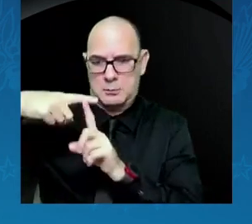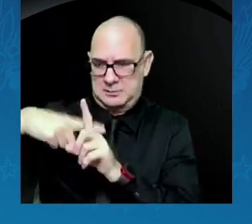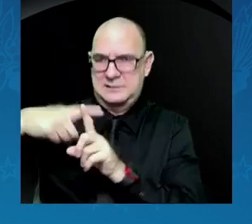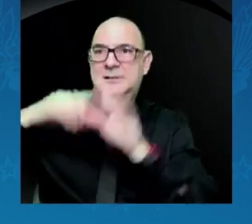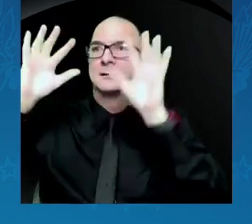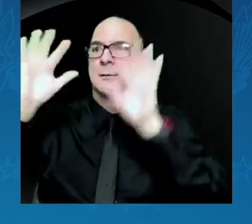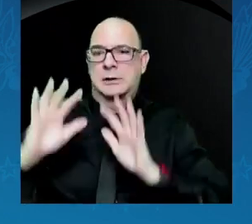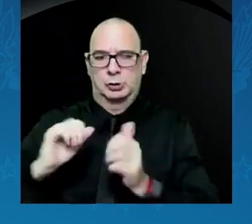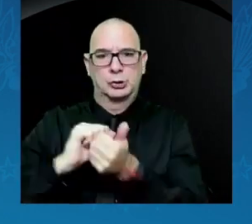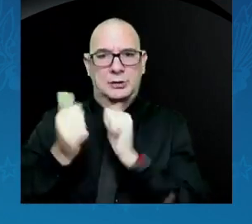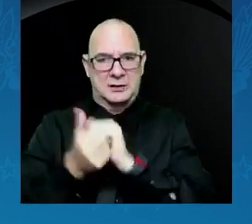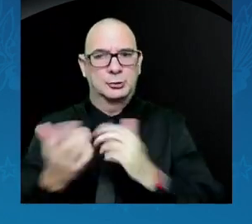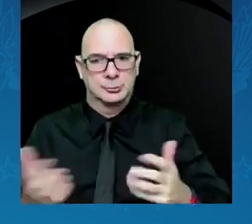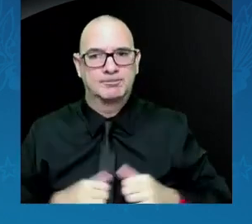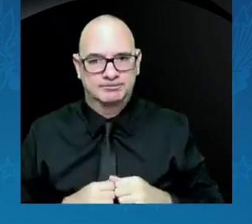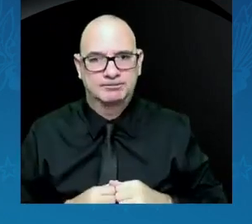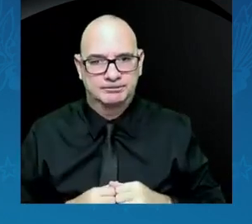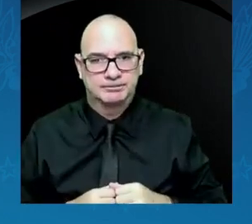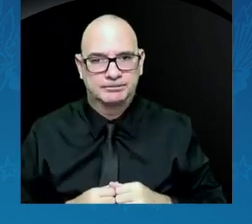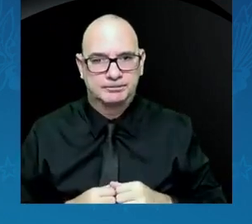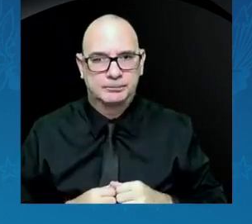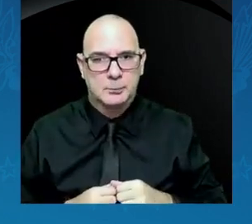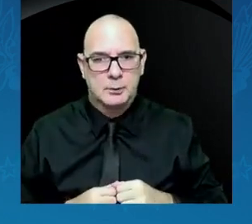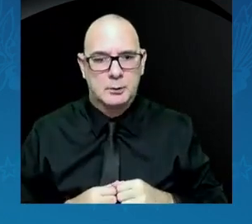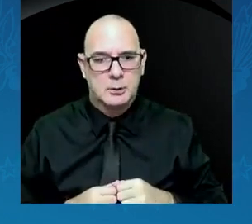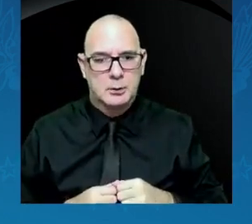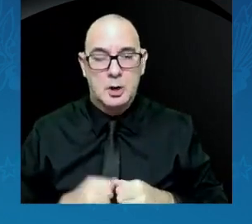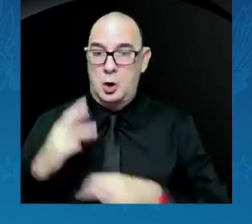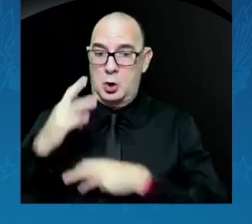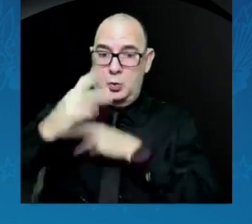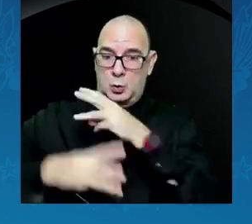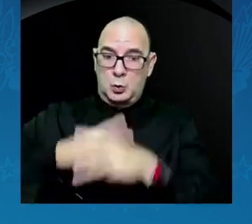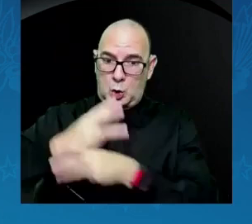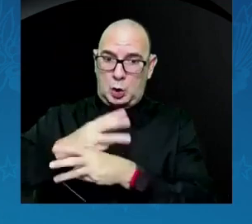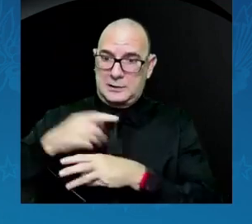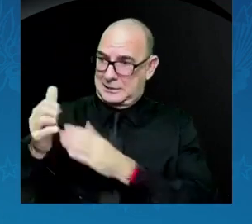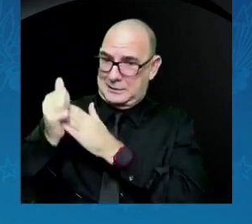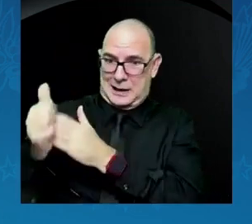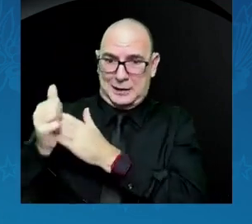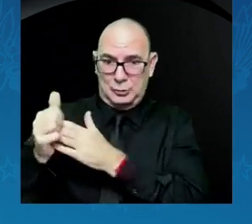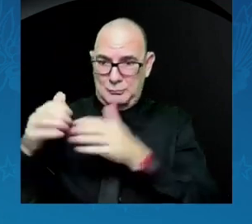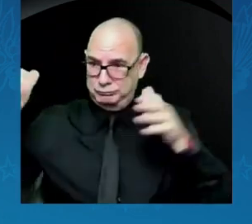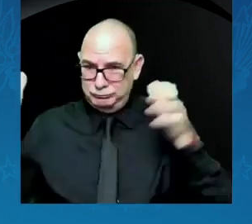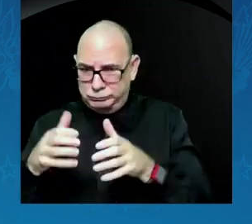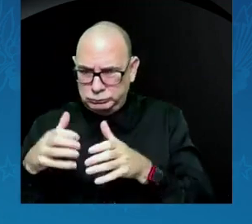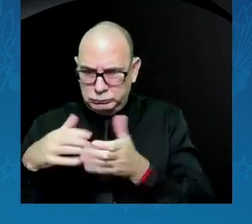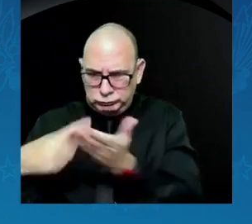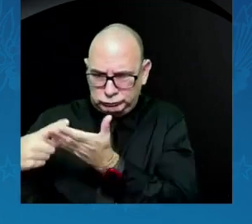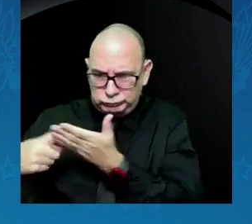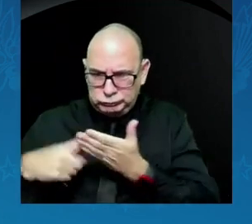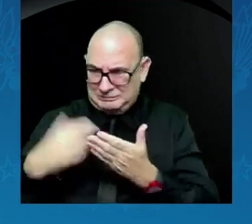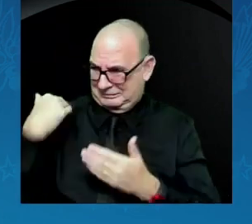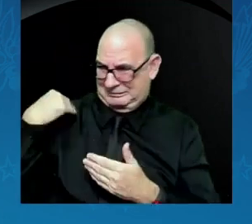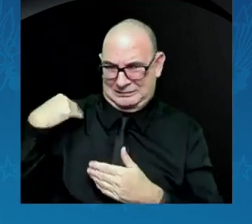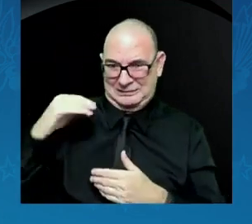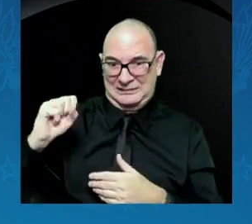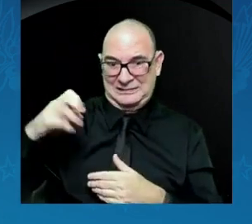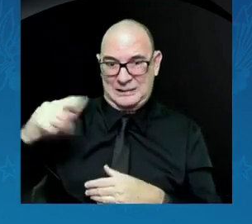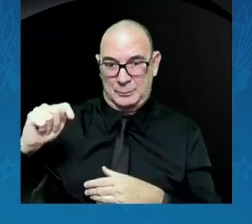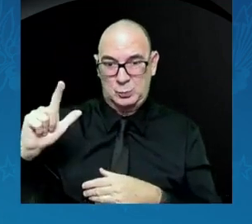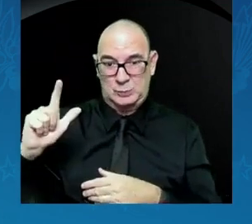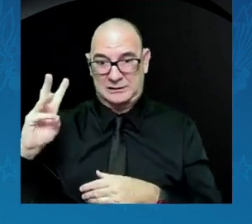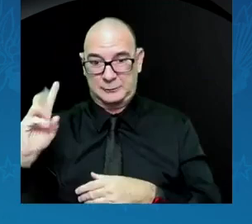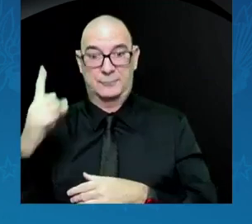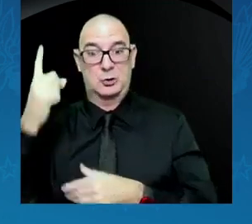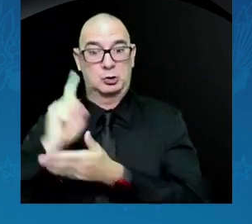The world leaders who gathered at COP26 this week were very clear they were not